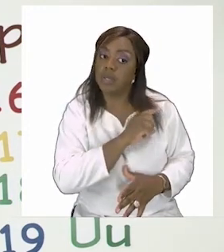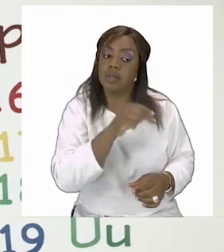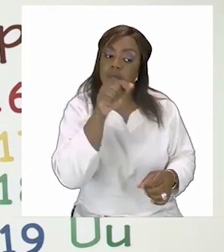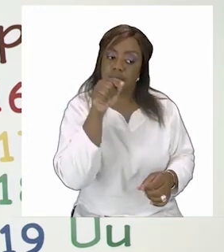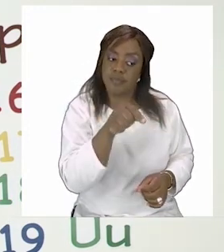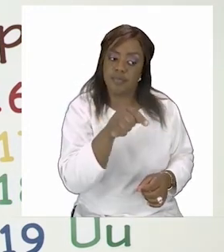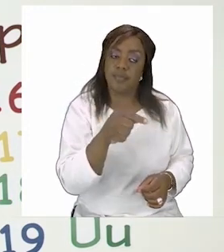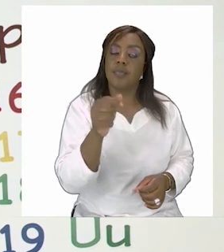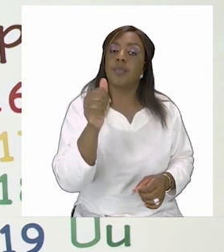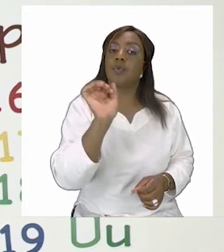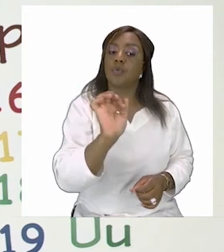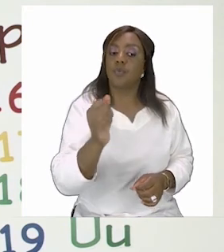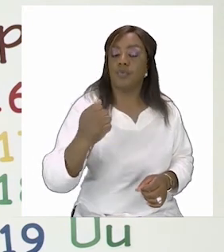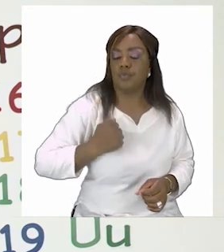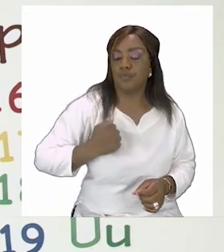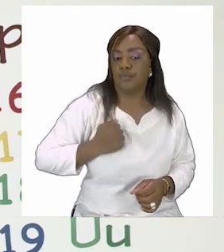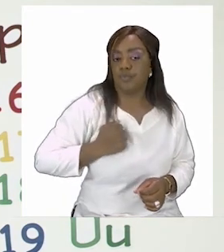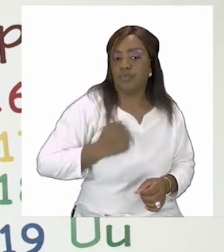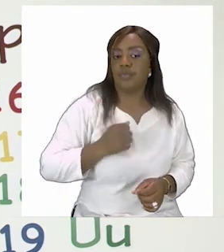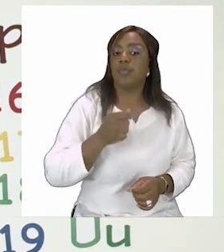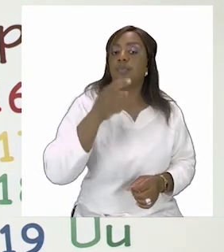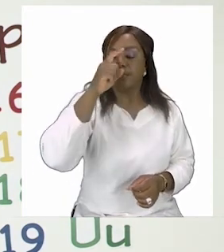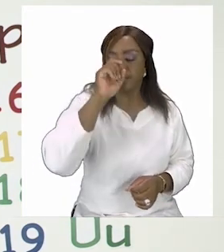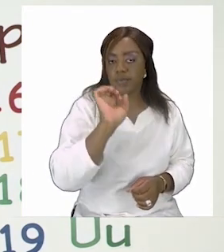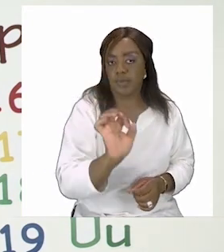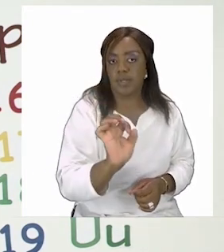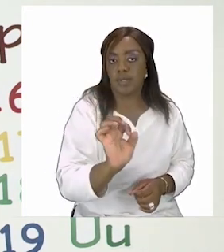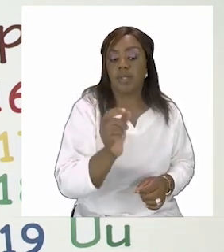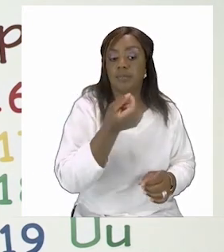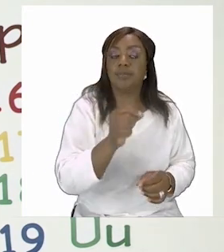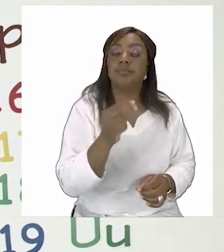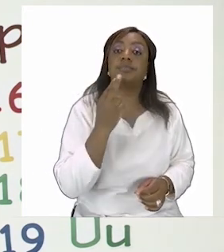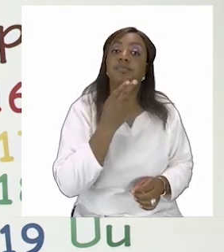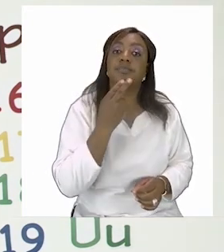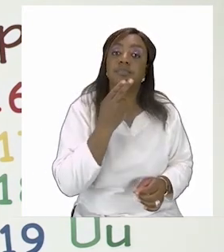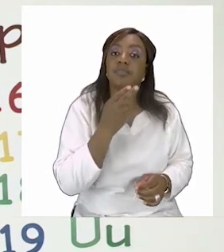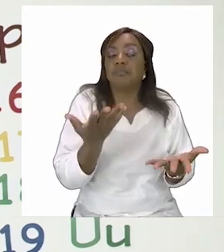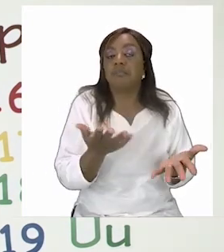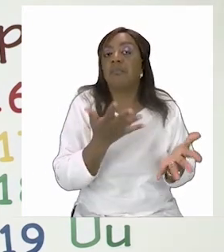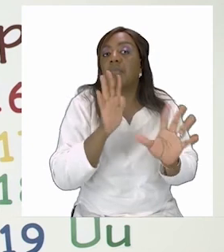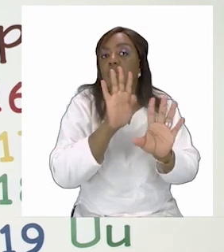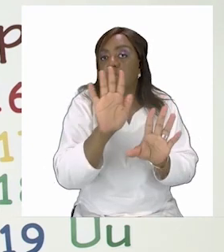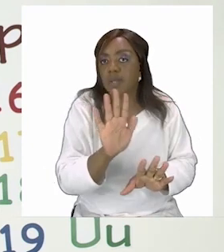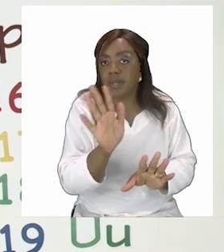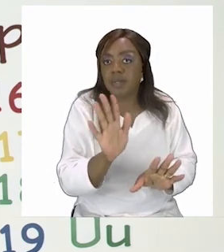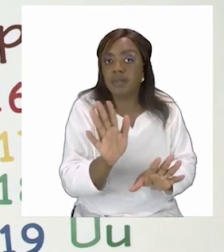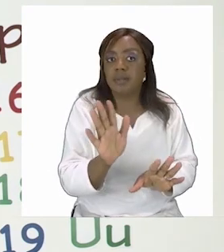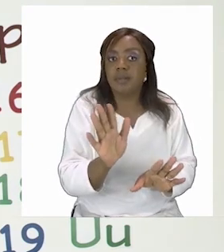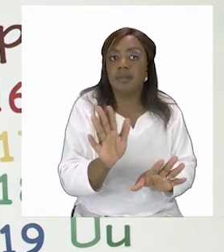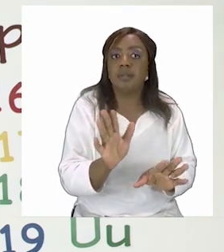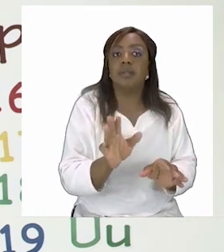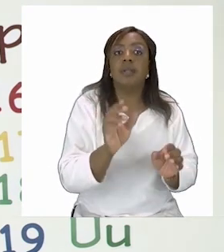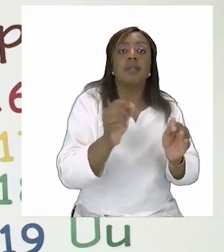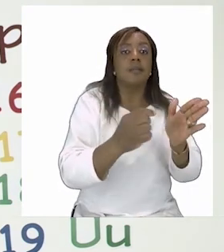match you are going to take your pencil or color and you're going to move from the word